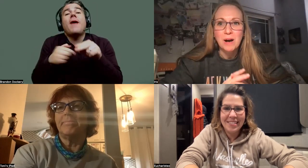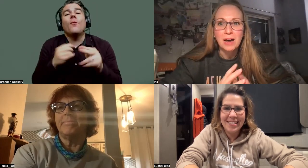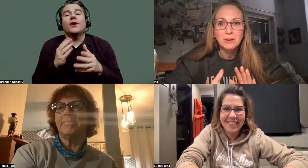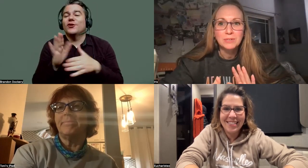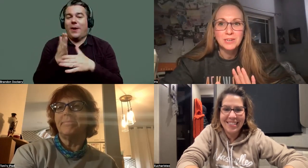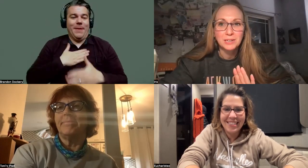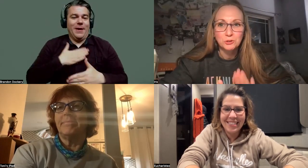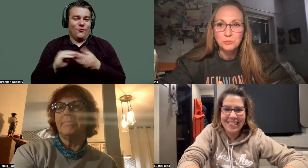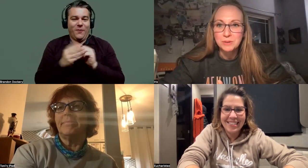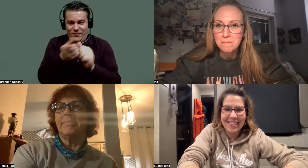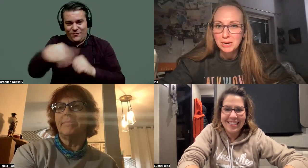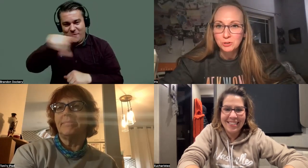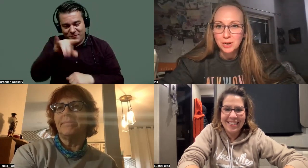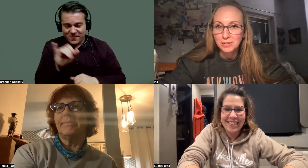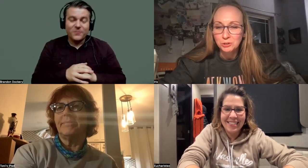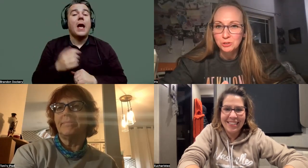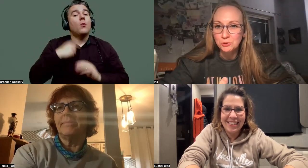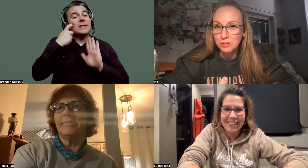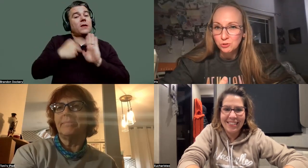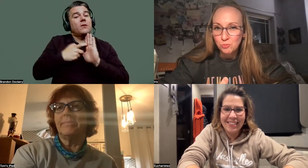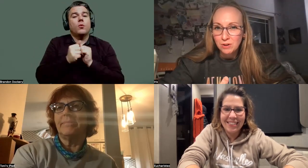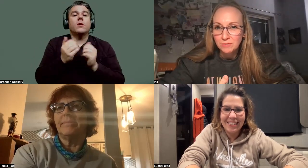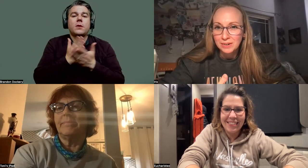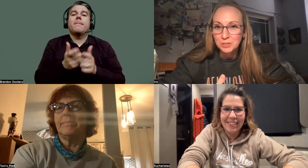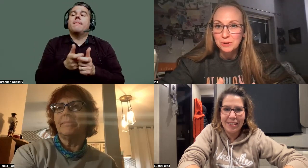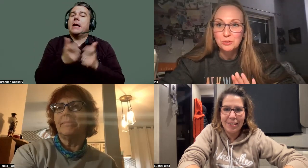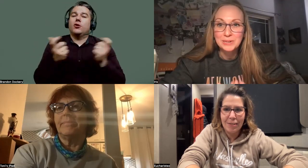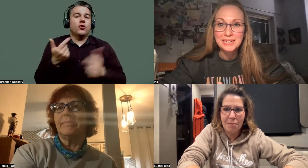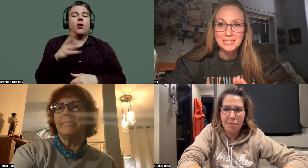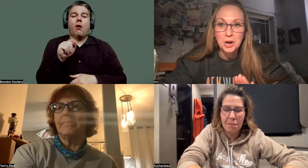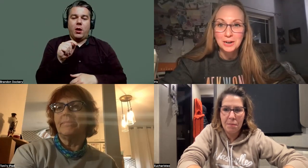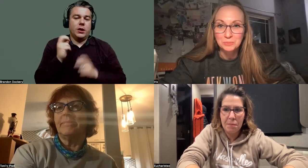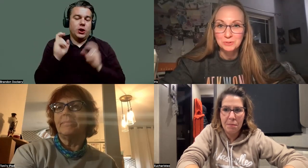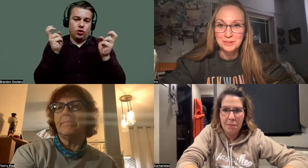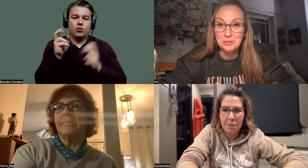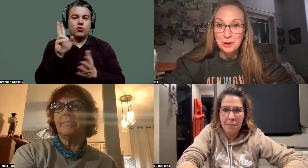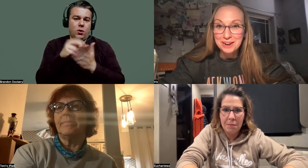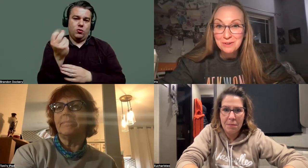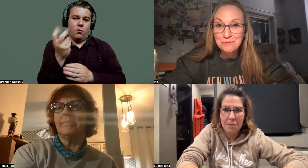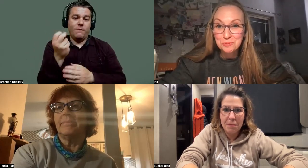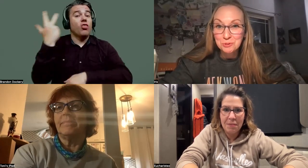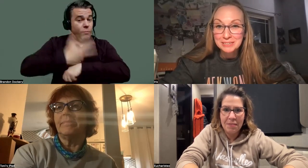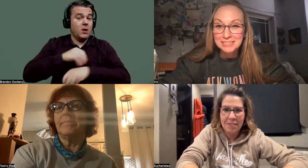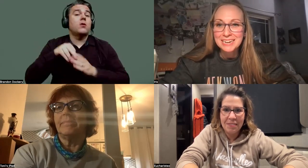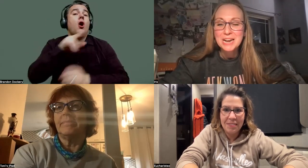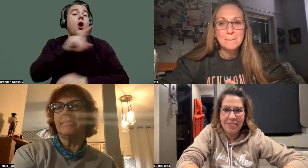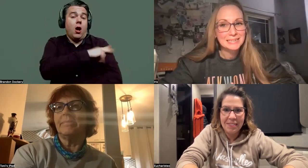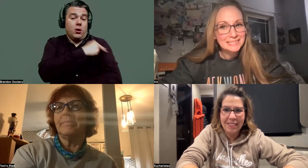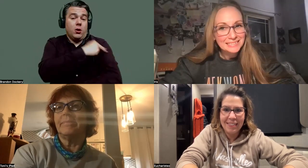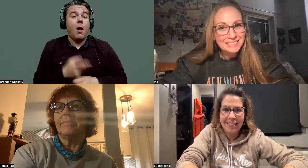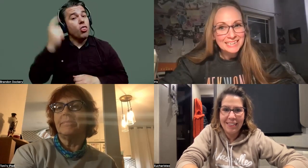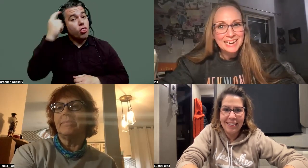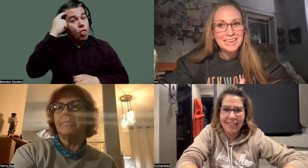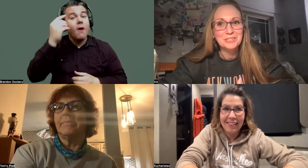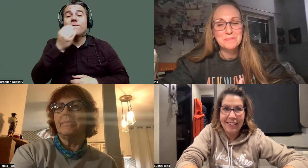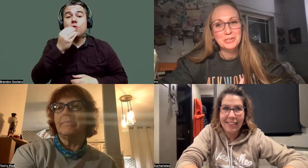So I was diagnosed with some major gut issues in 2012. And I spent three days in the hospital. I thought I had food poisoning, but